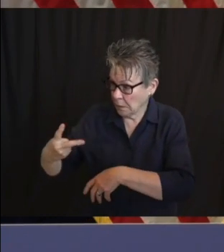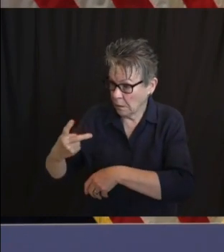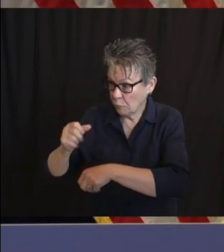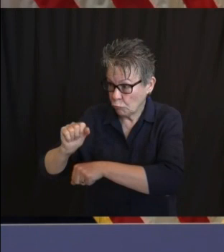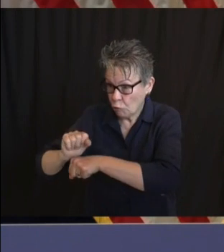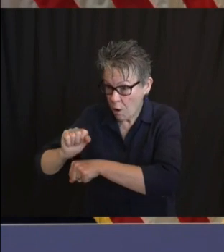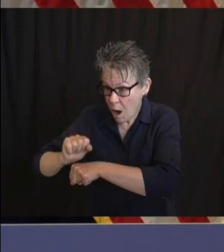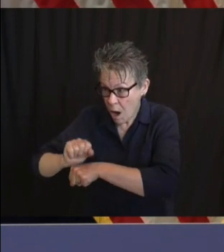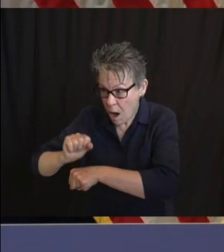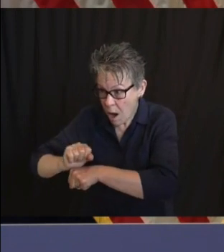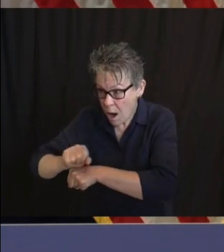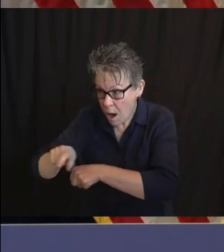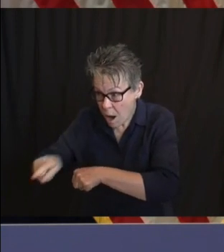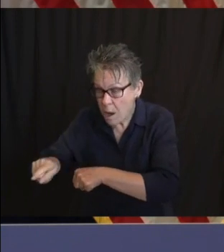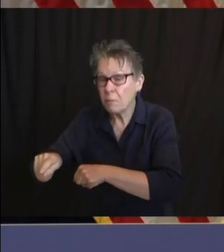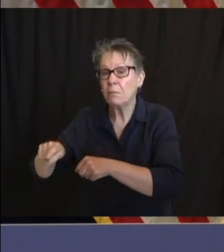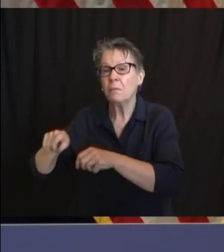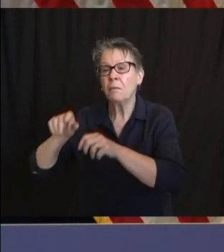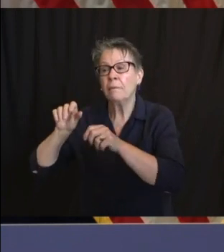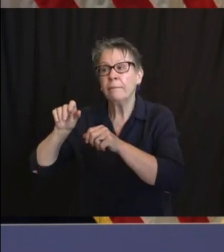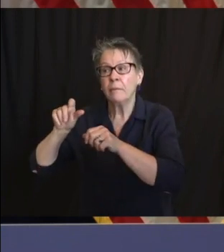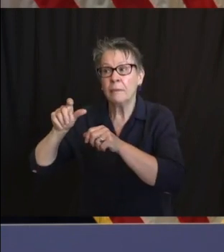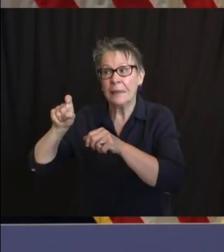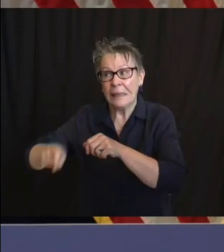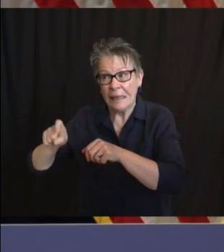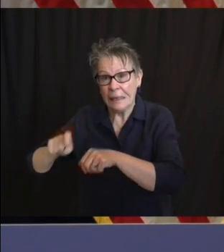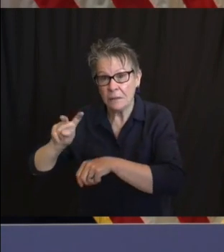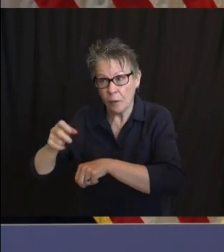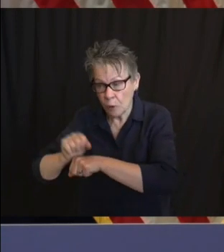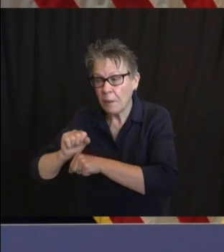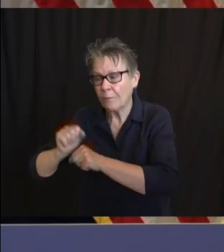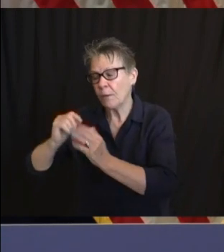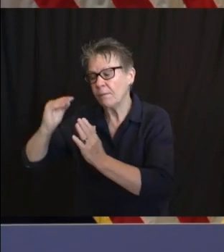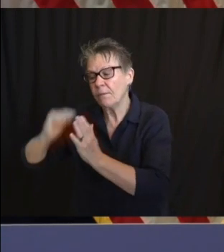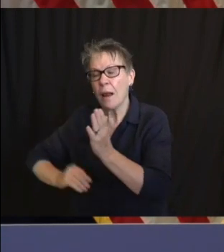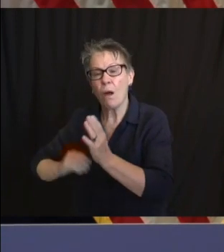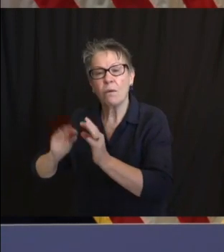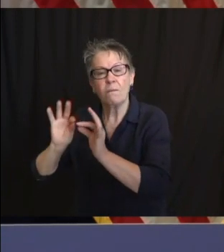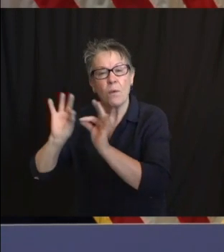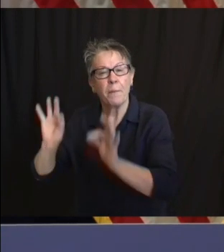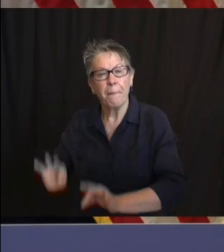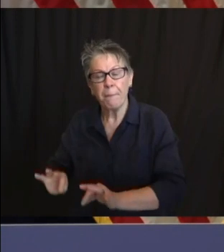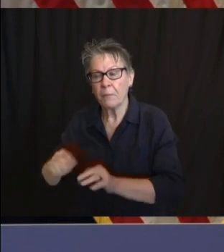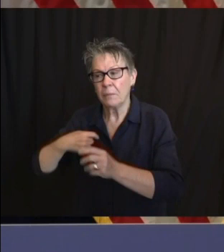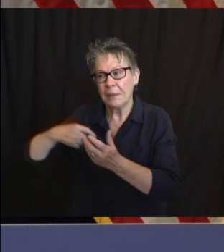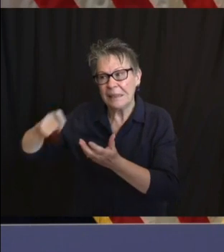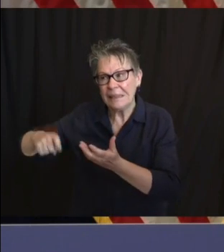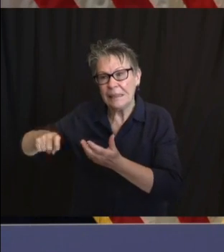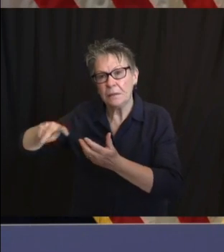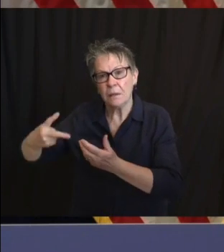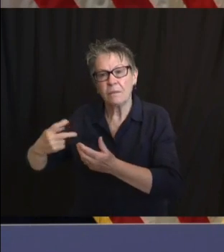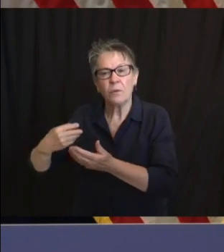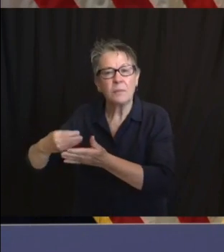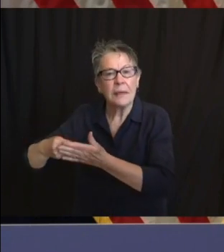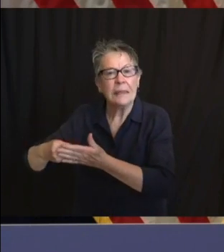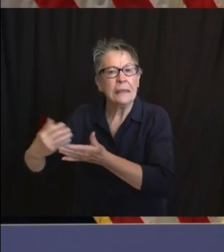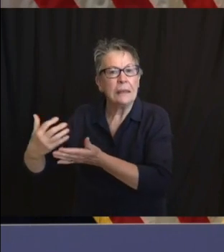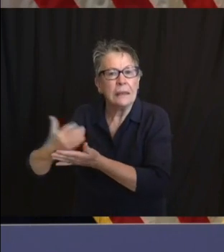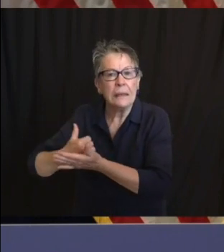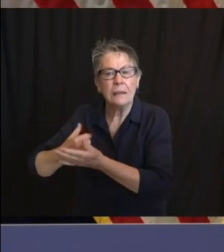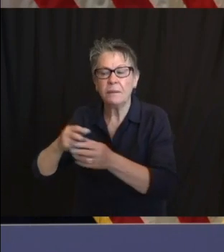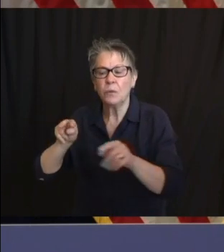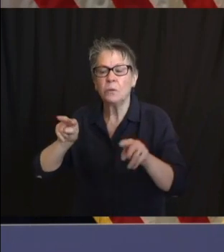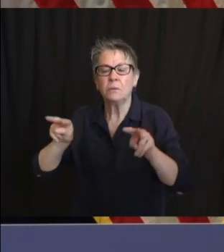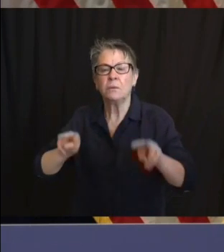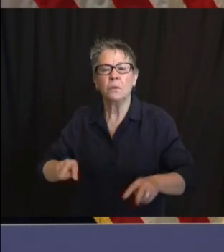on their annual financial disclosure forms. And that's, I want to caution to say that's a general comment in terms of the rules of the road, not specific to